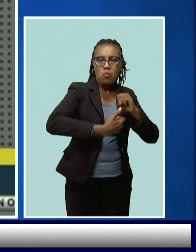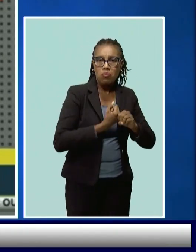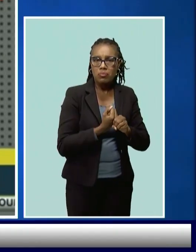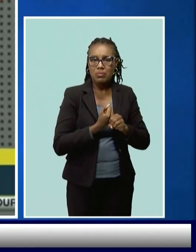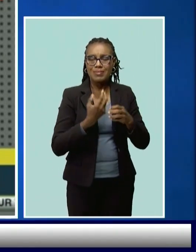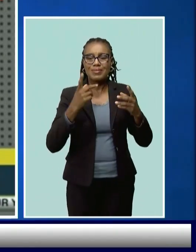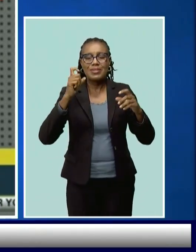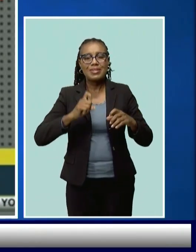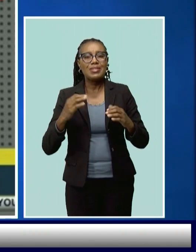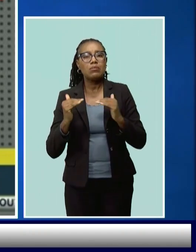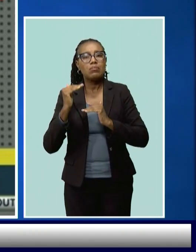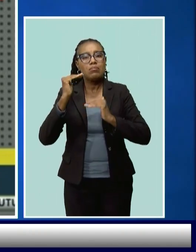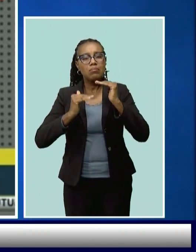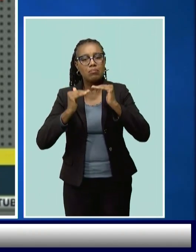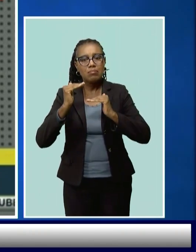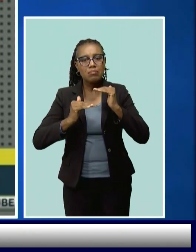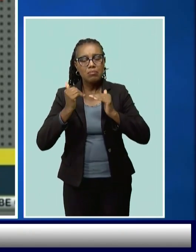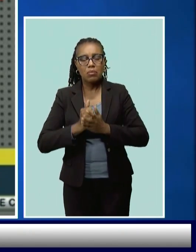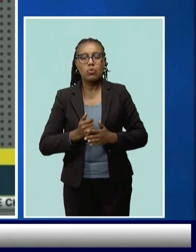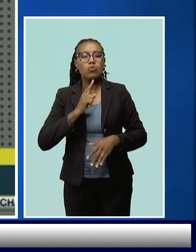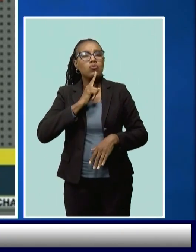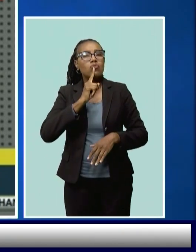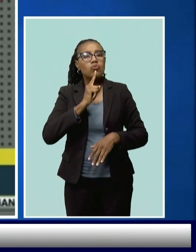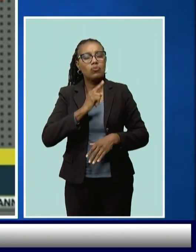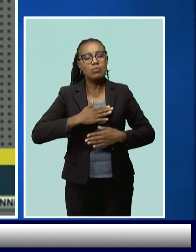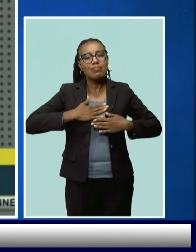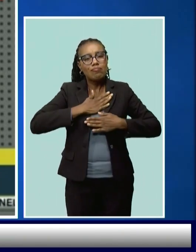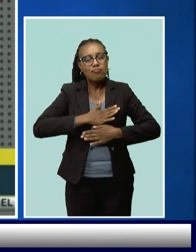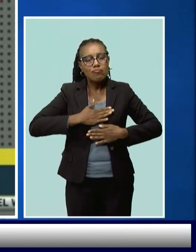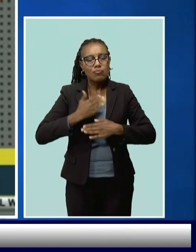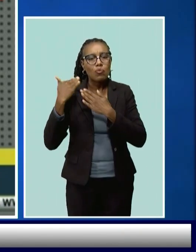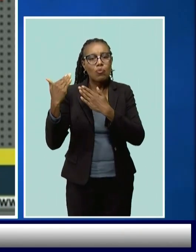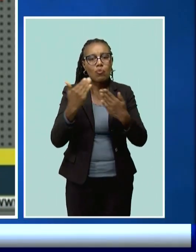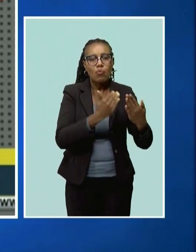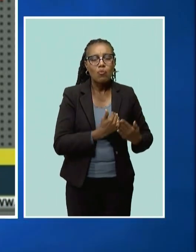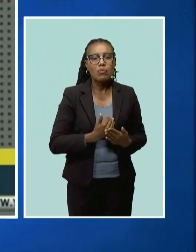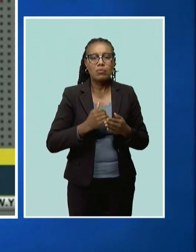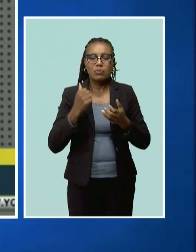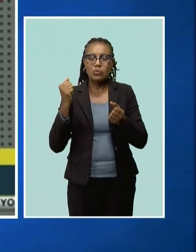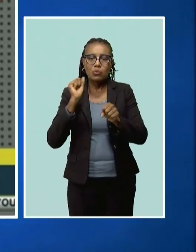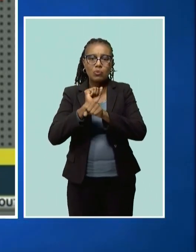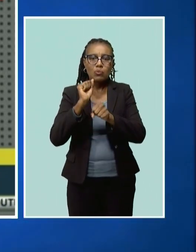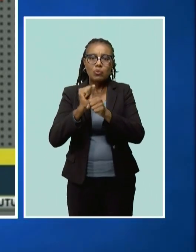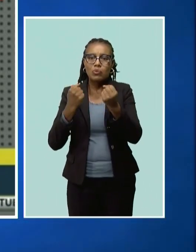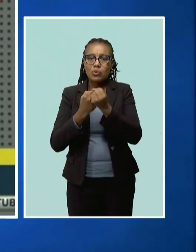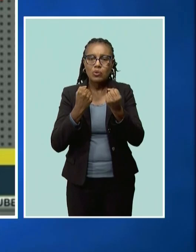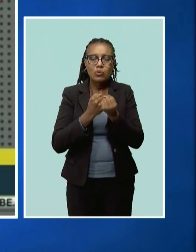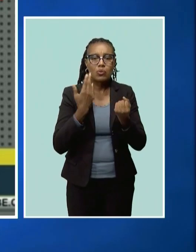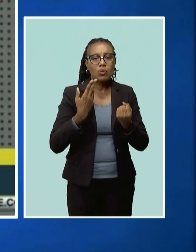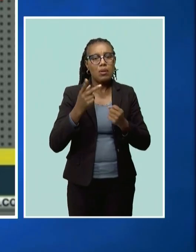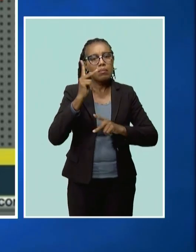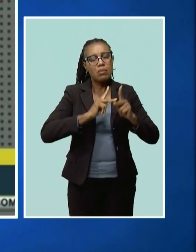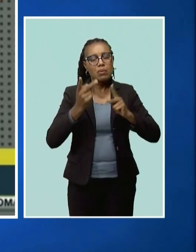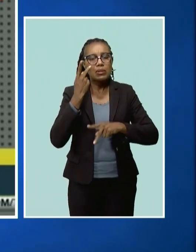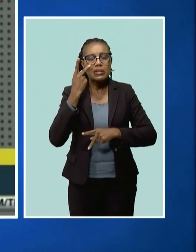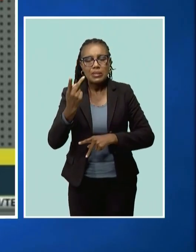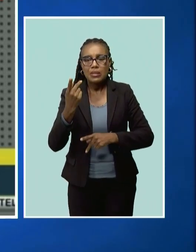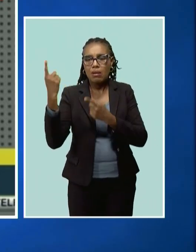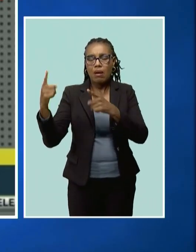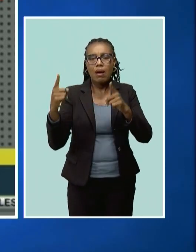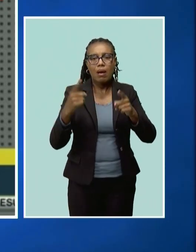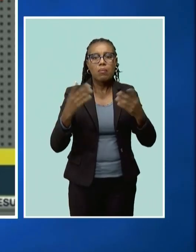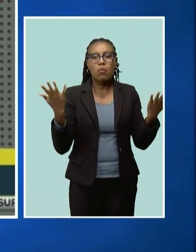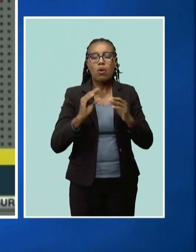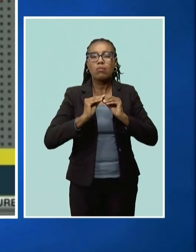need equally to appreciate what must be done in terms of accountability and transparency by our